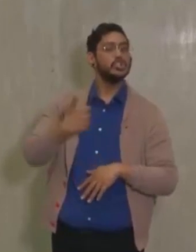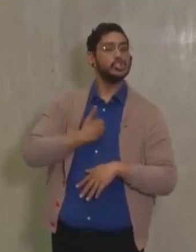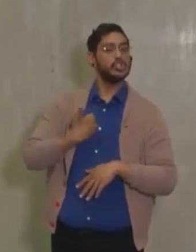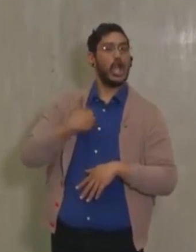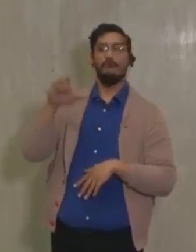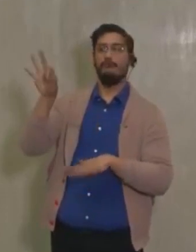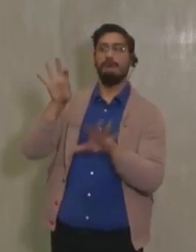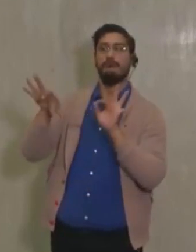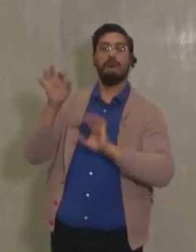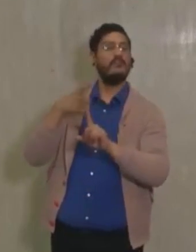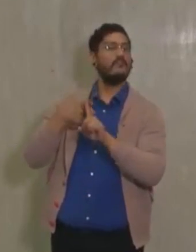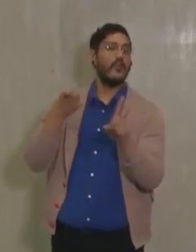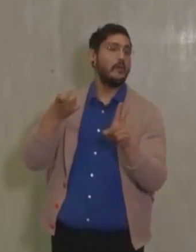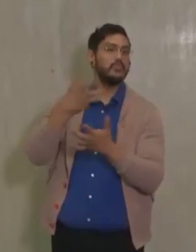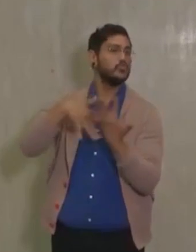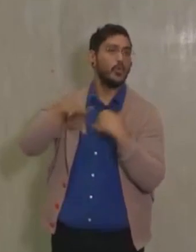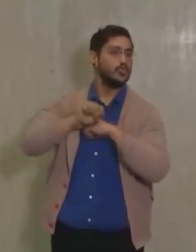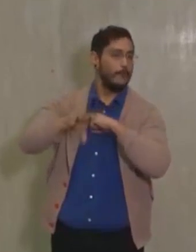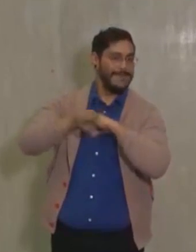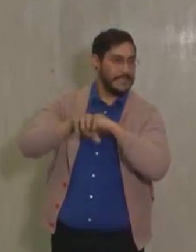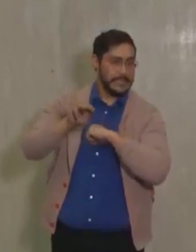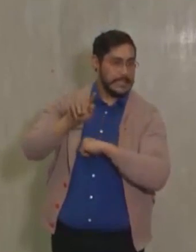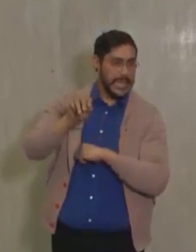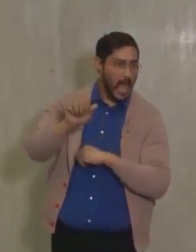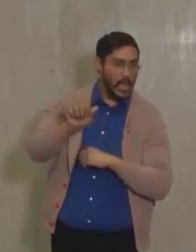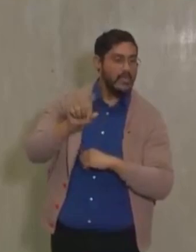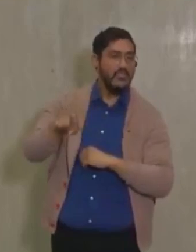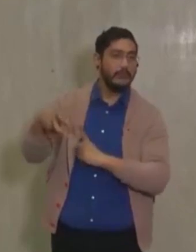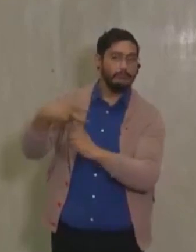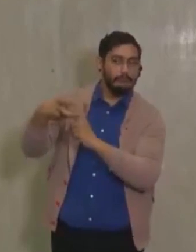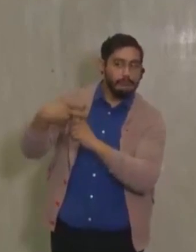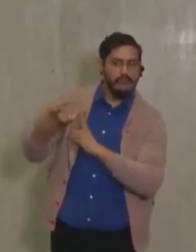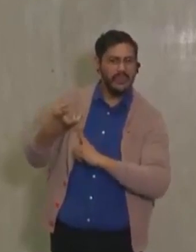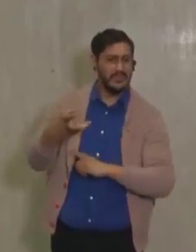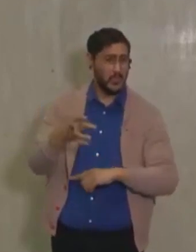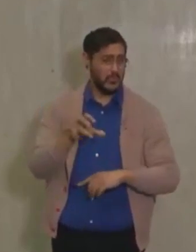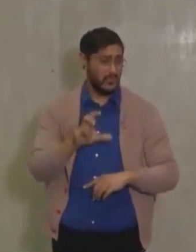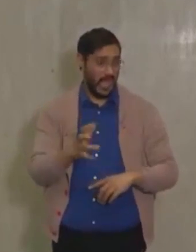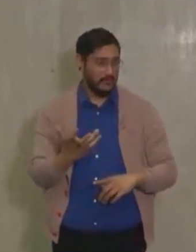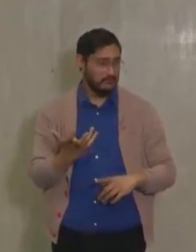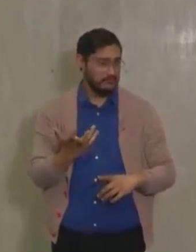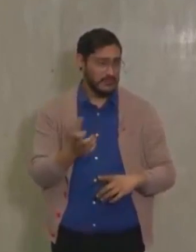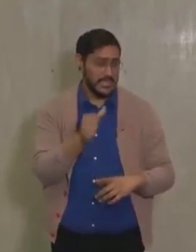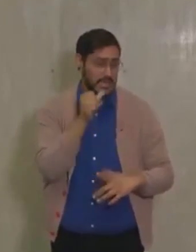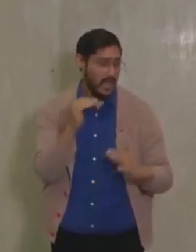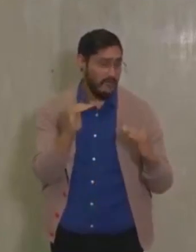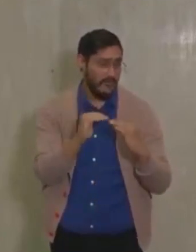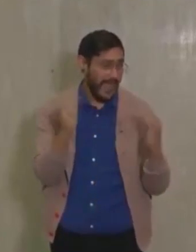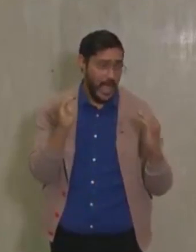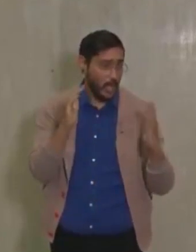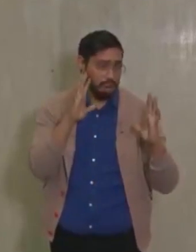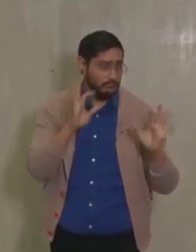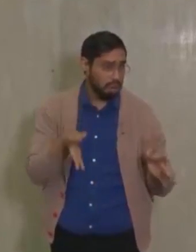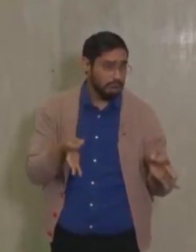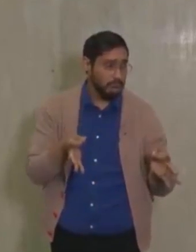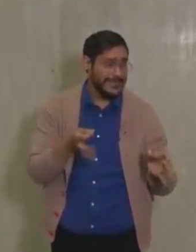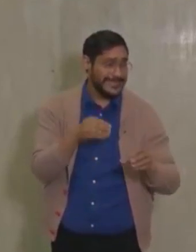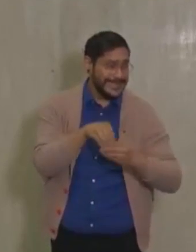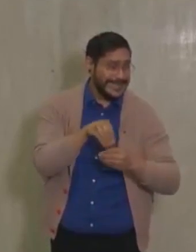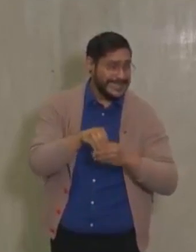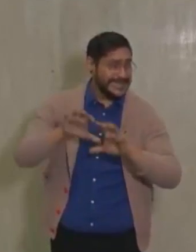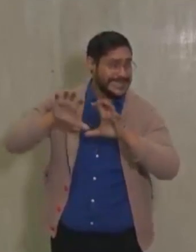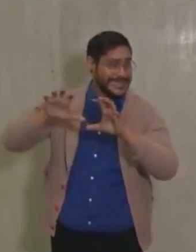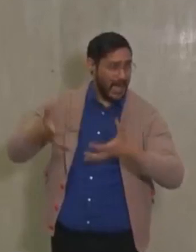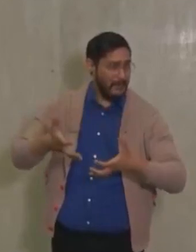were recruited via social media, and that led to some concerns there may be some self-selection bias in the sample. My understanding is that the